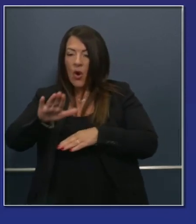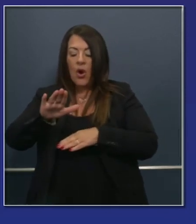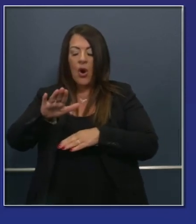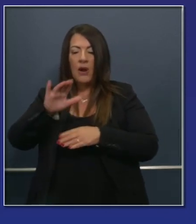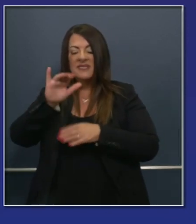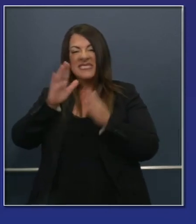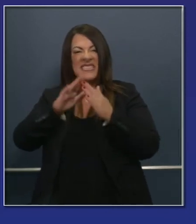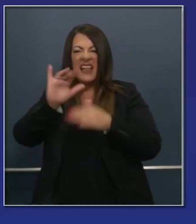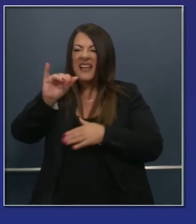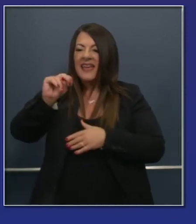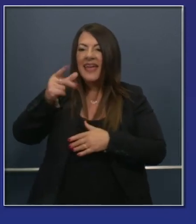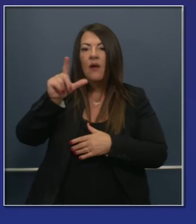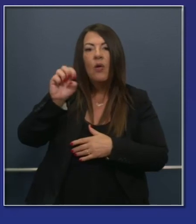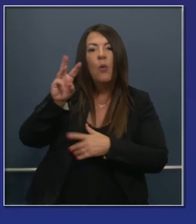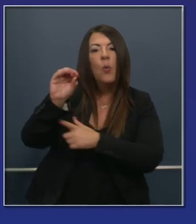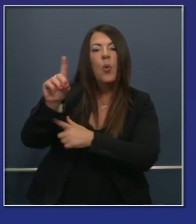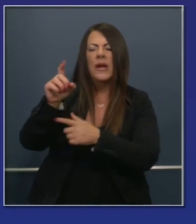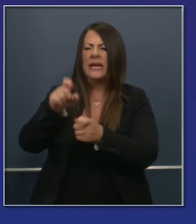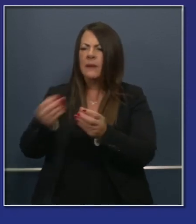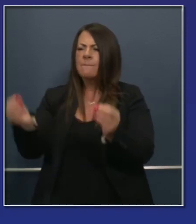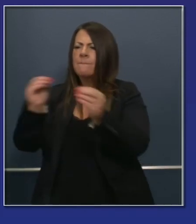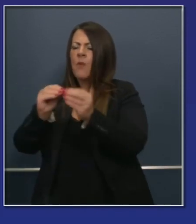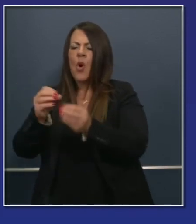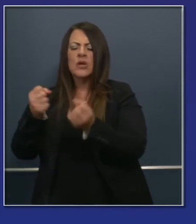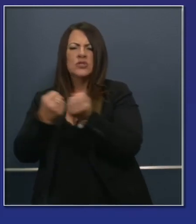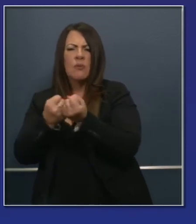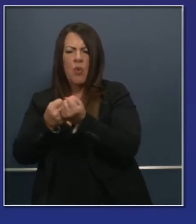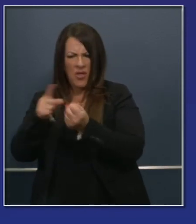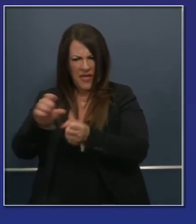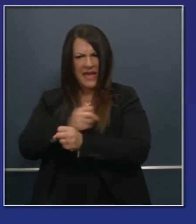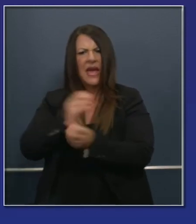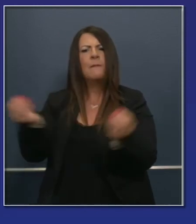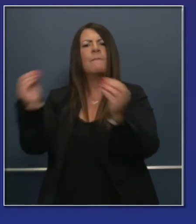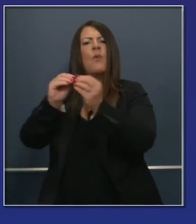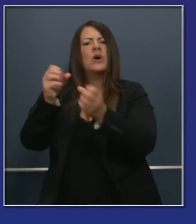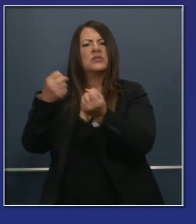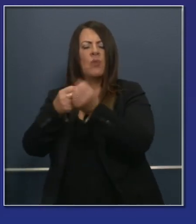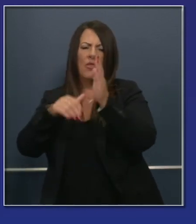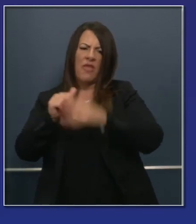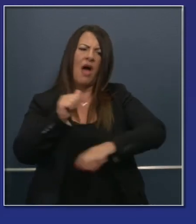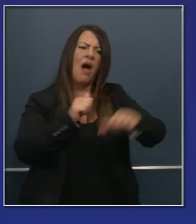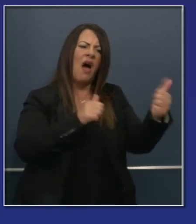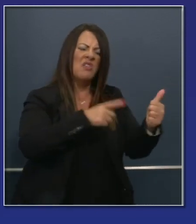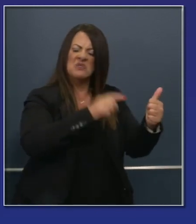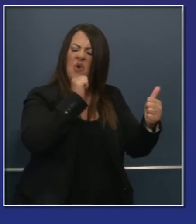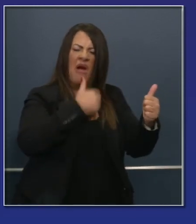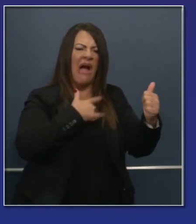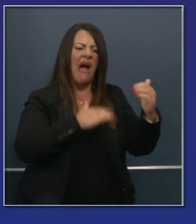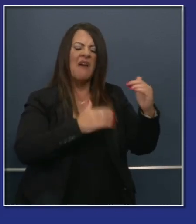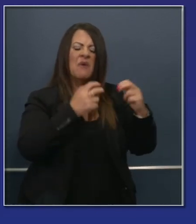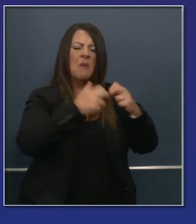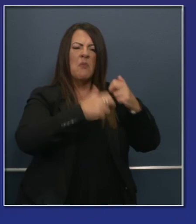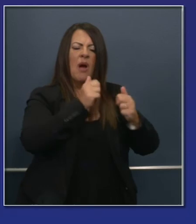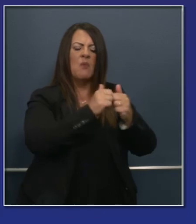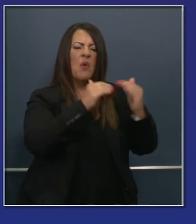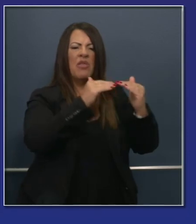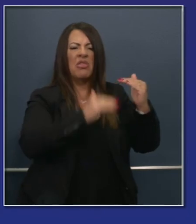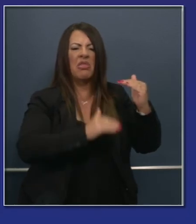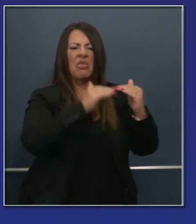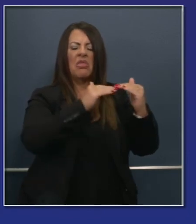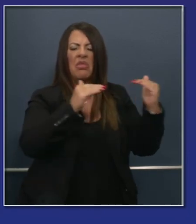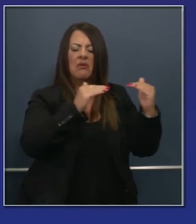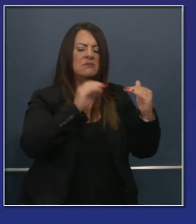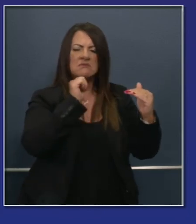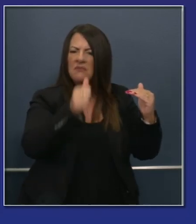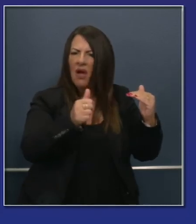consequence of that we want to provide additional flexibility of resource to address those needs to do what we can to address